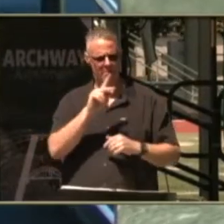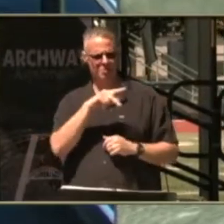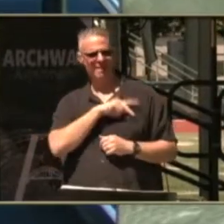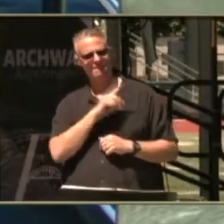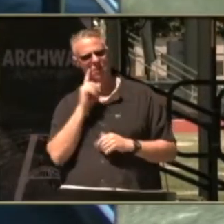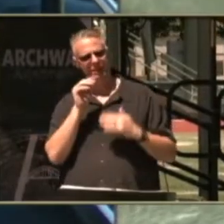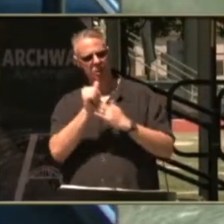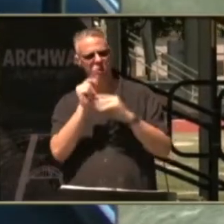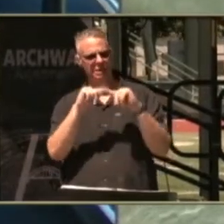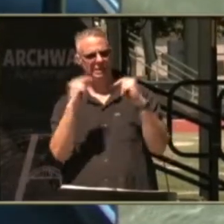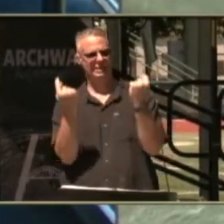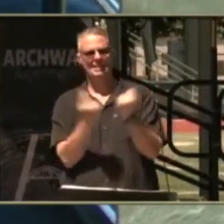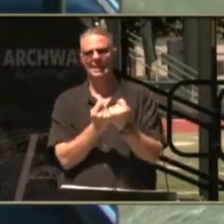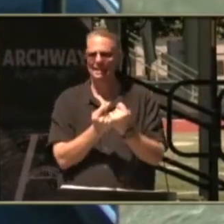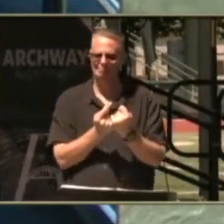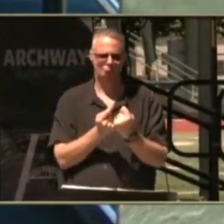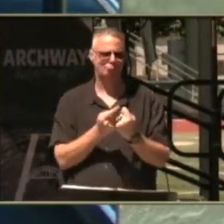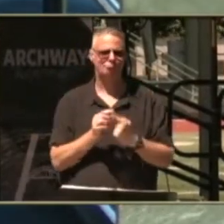leadership team